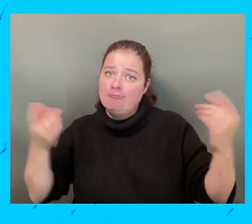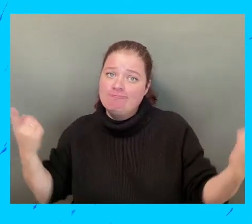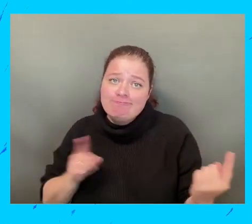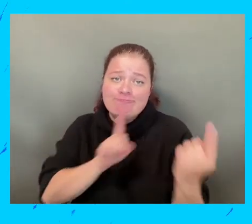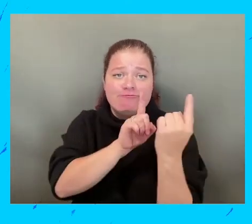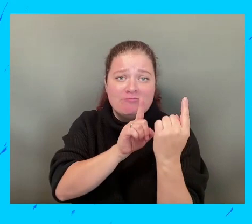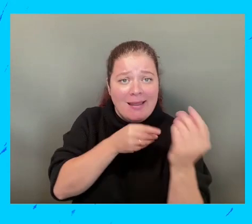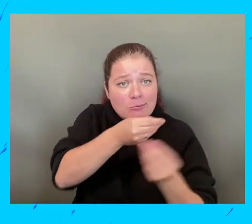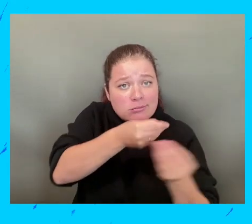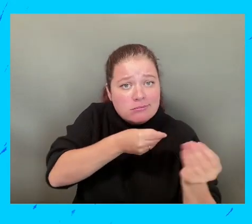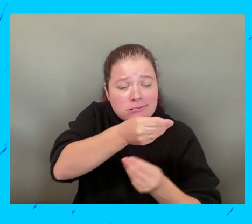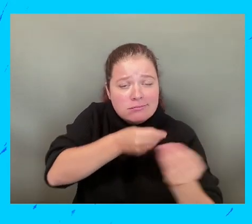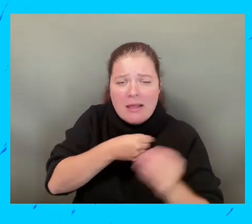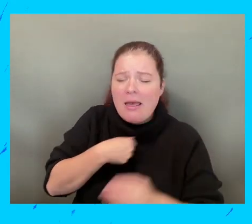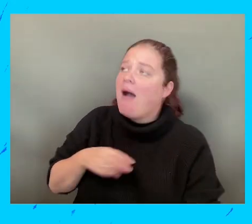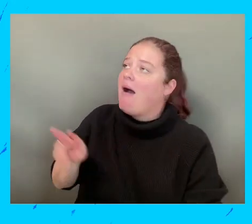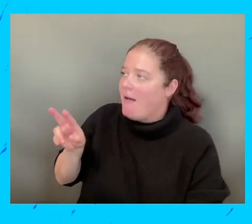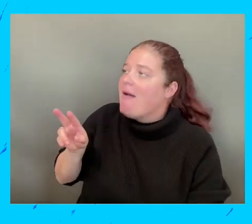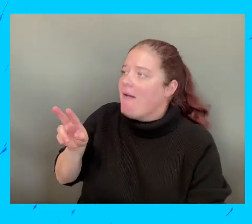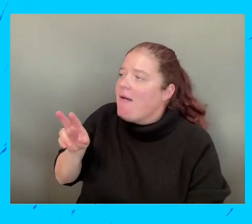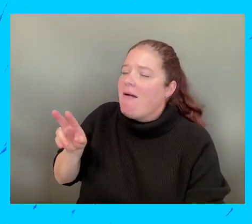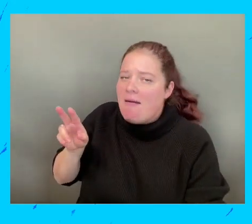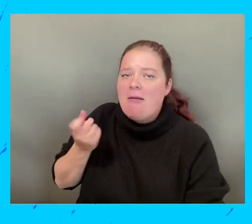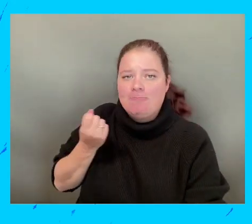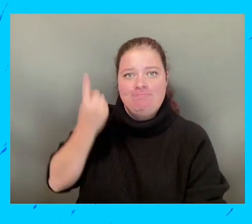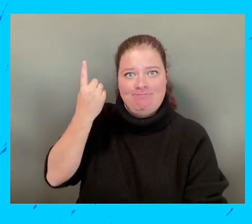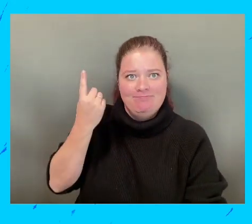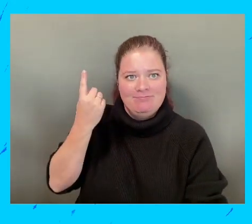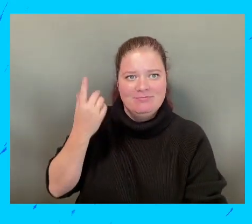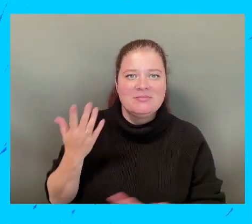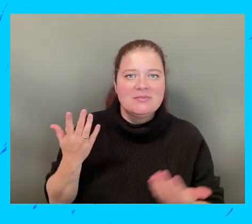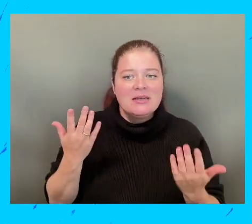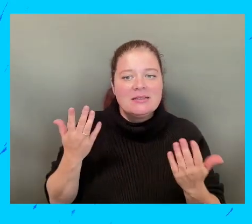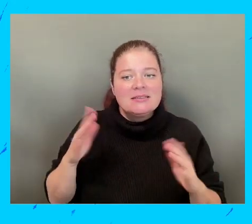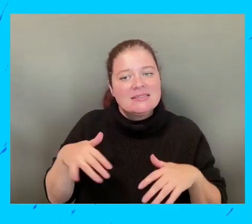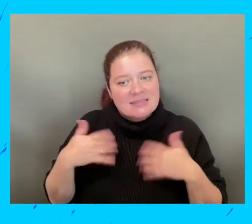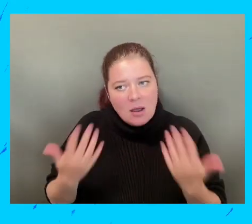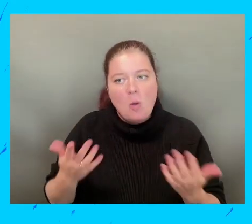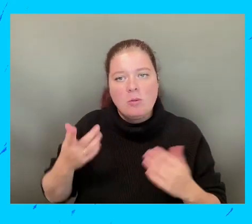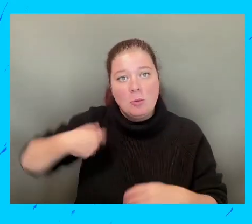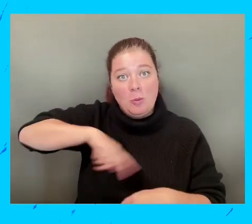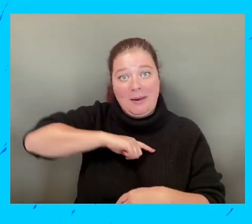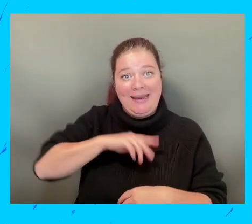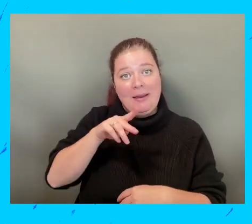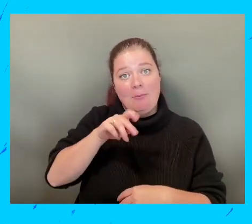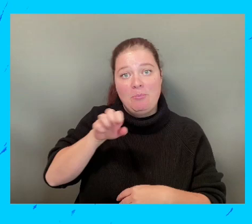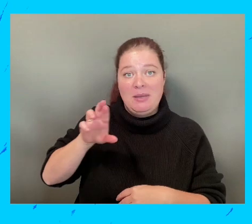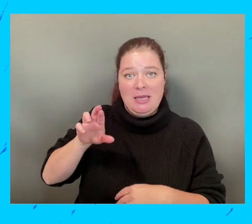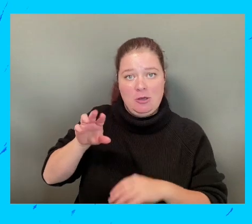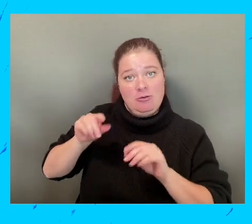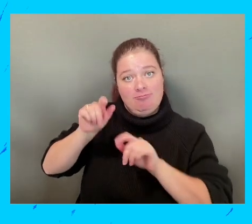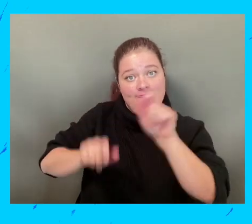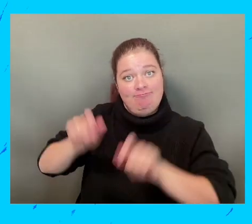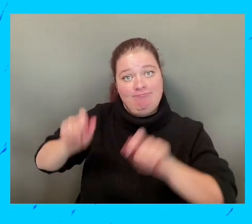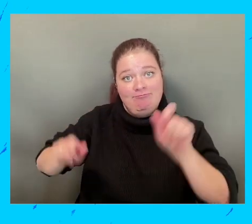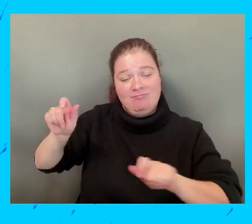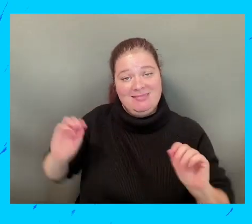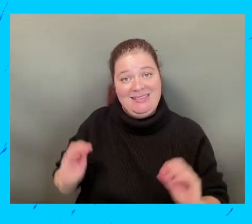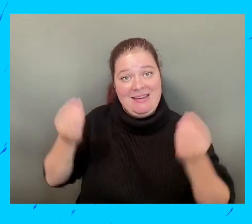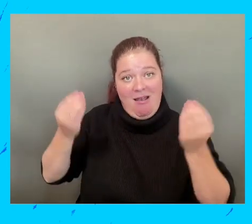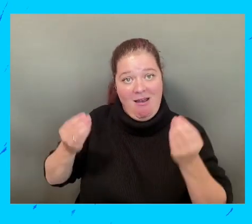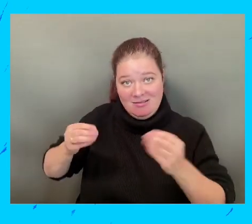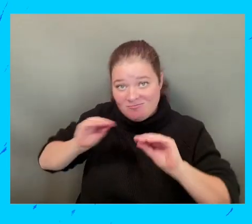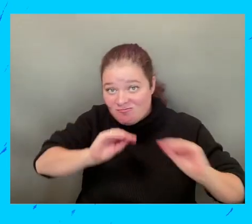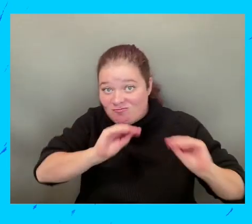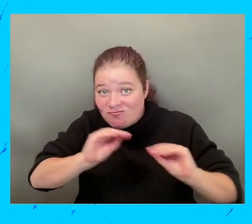jóvenes que están afectados o apoyados por los más viejos. Una vez que seleccionamos a